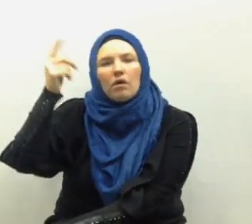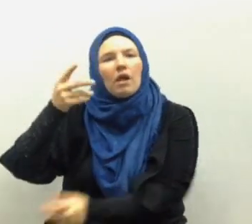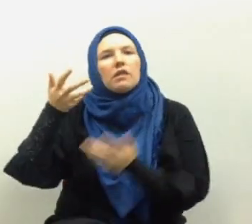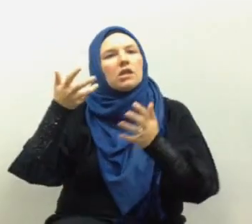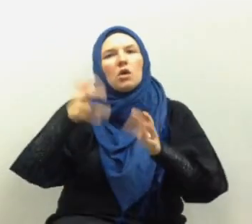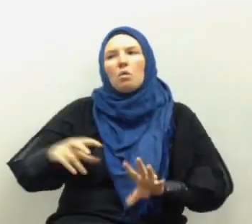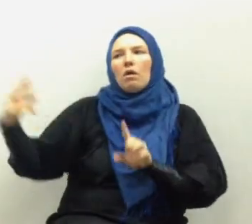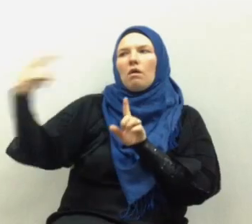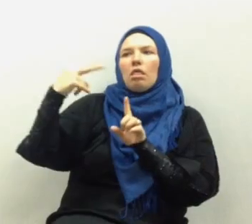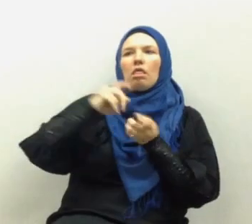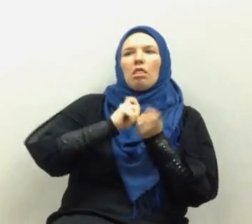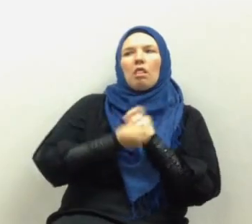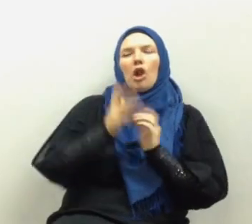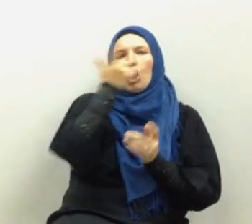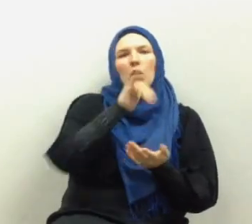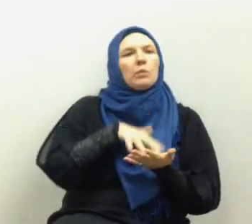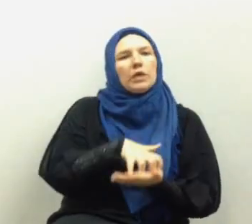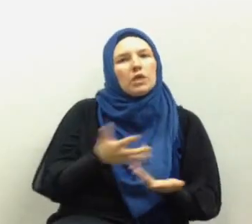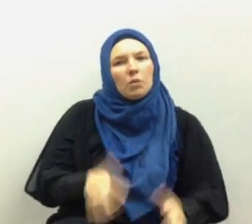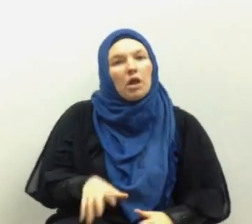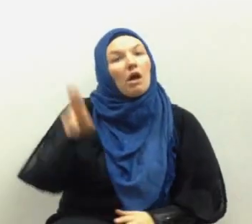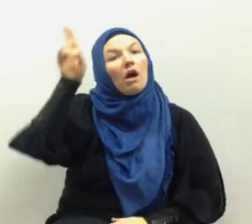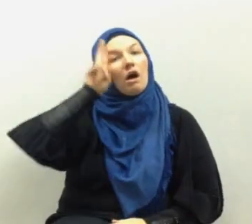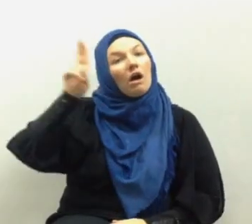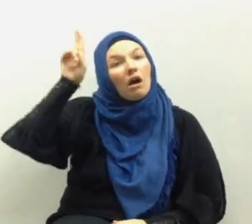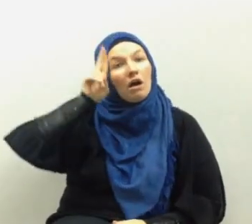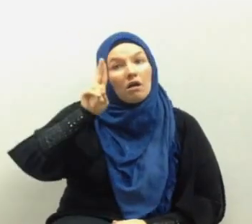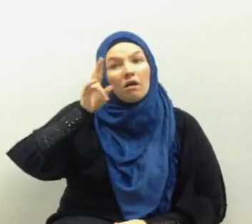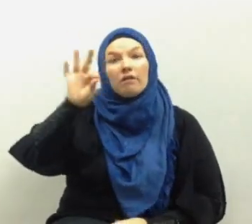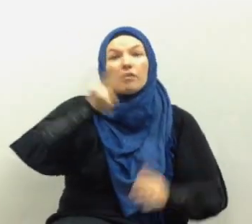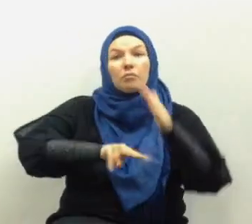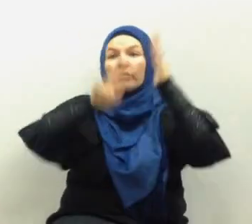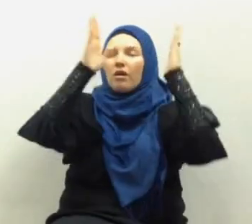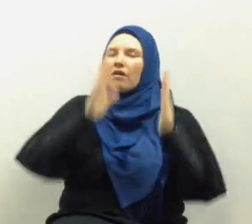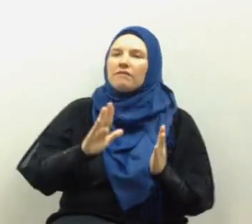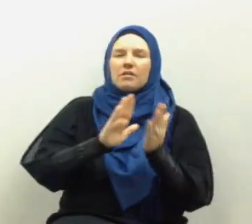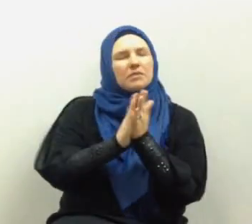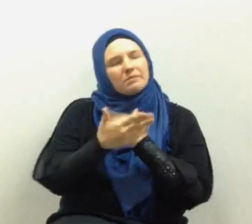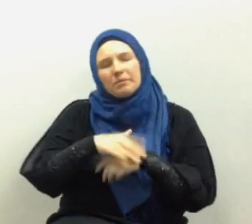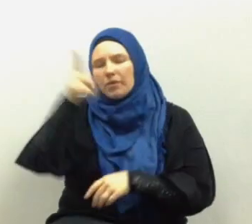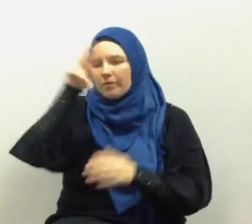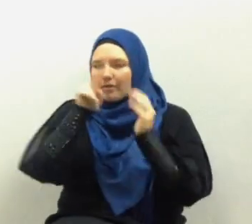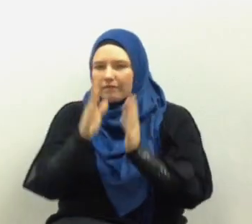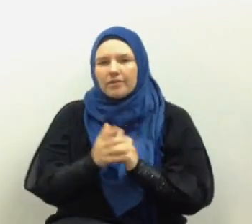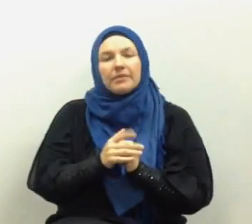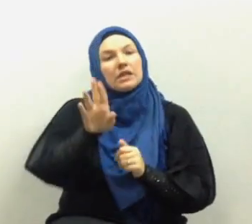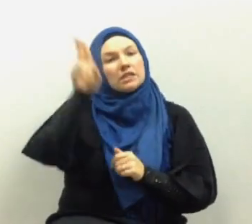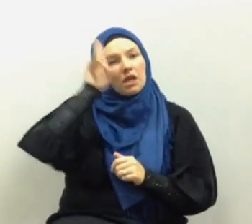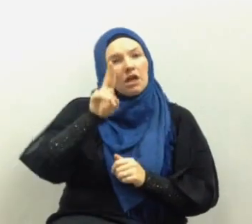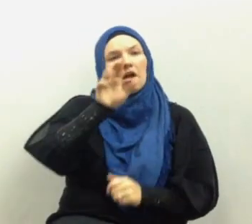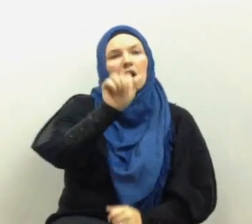to be seen as weakened the uncle of the prophet sallallahu alayhi wasallam